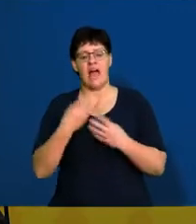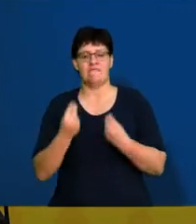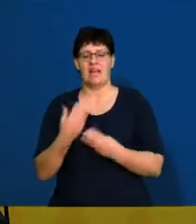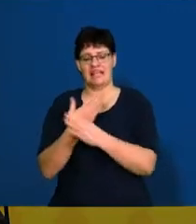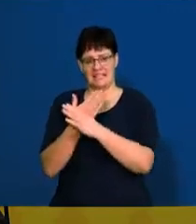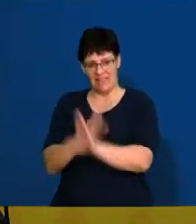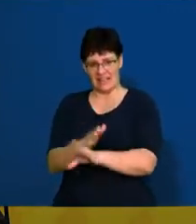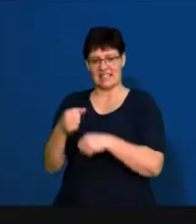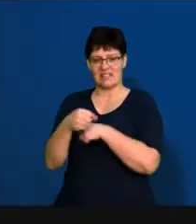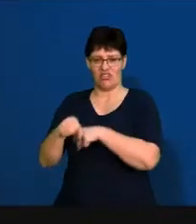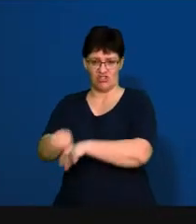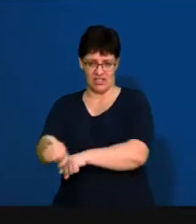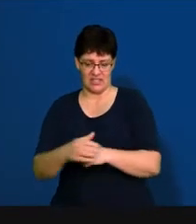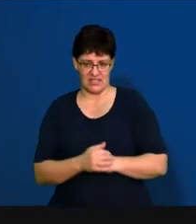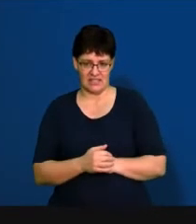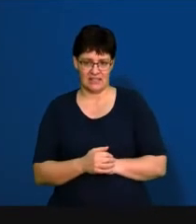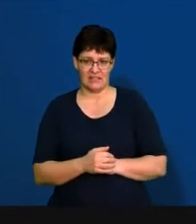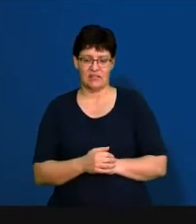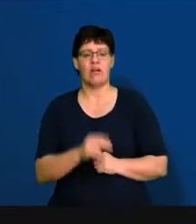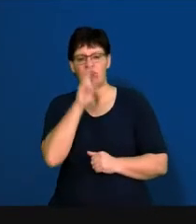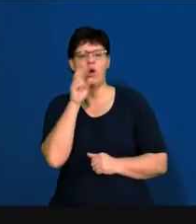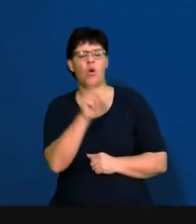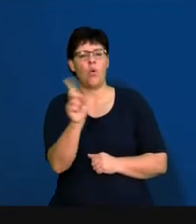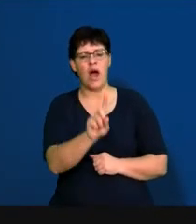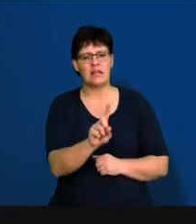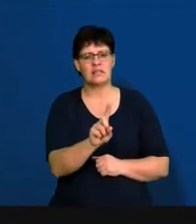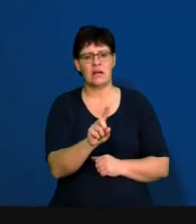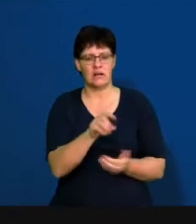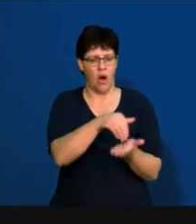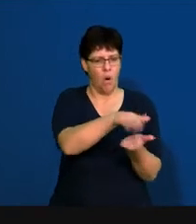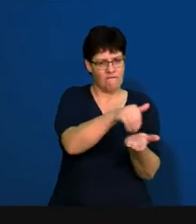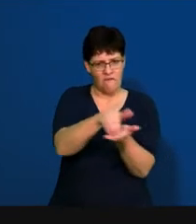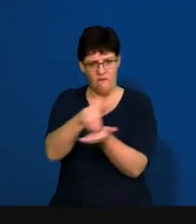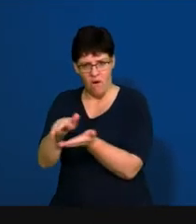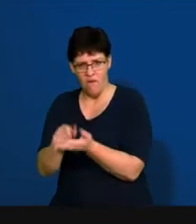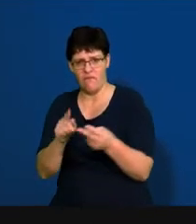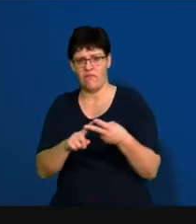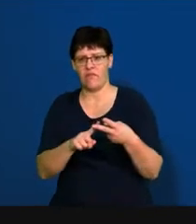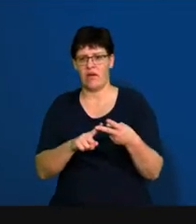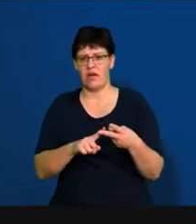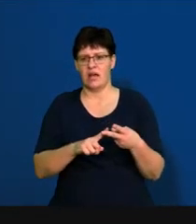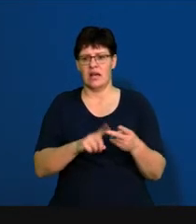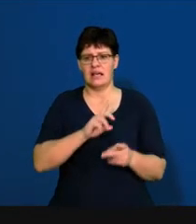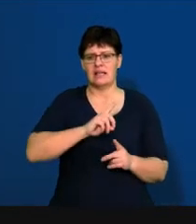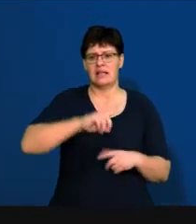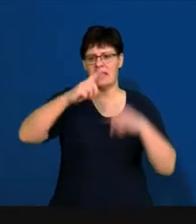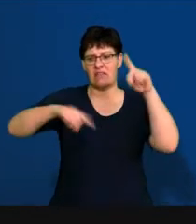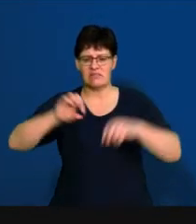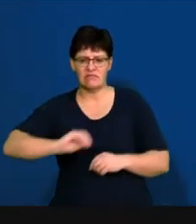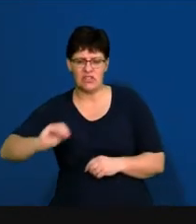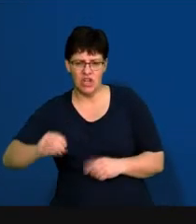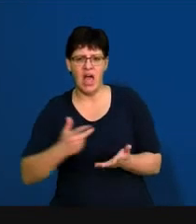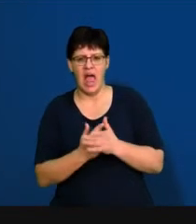strategies. And here you're looking at retrenchment, divestiture and liquidation.